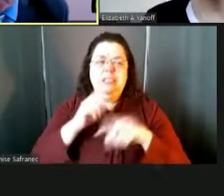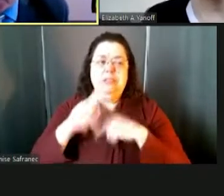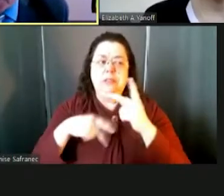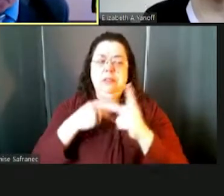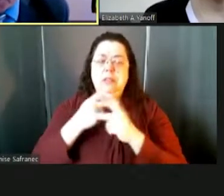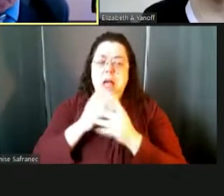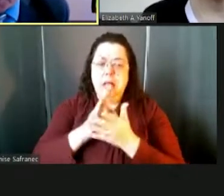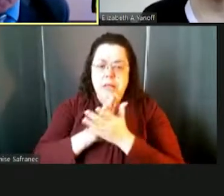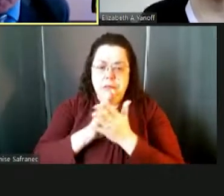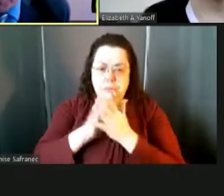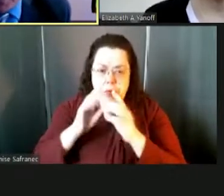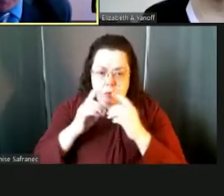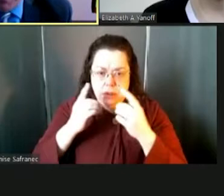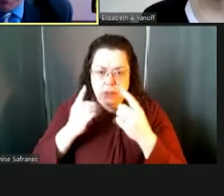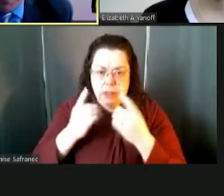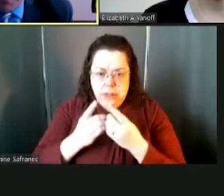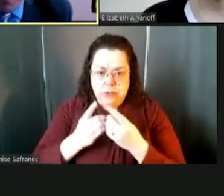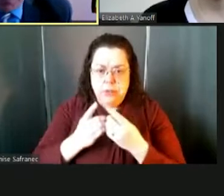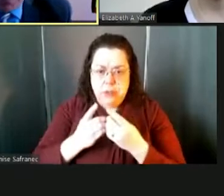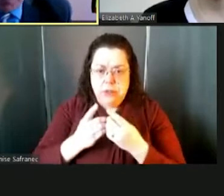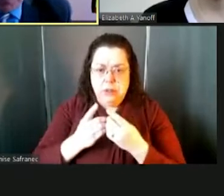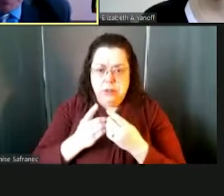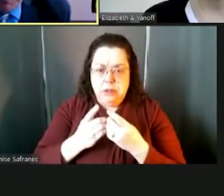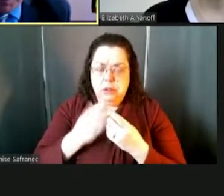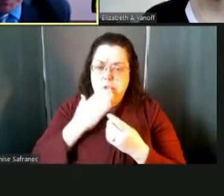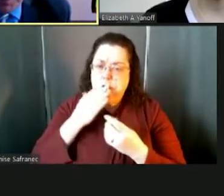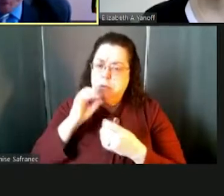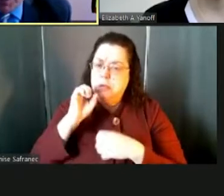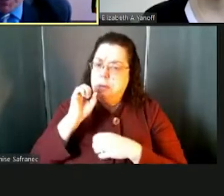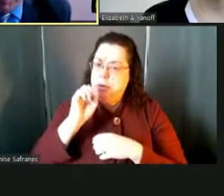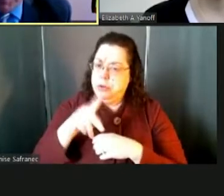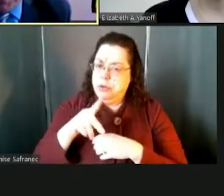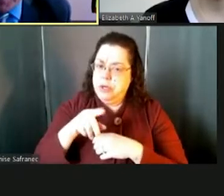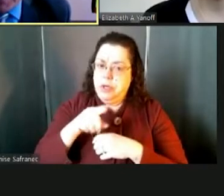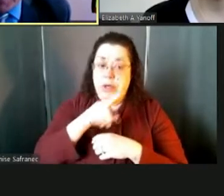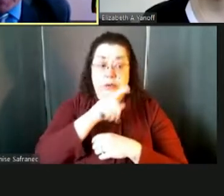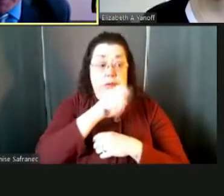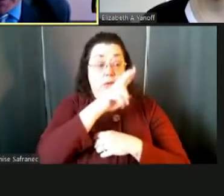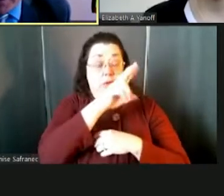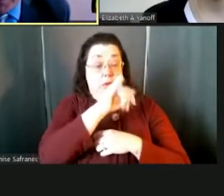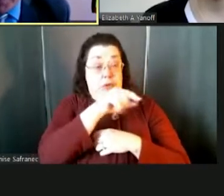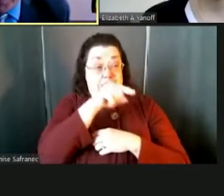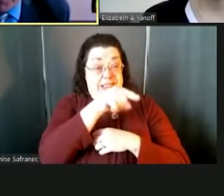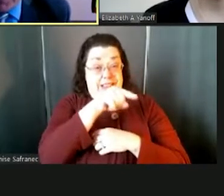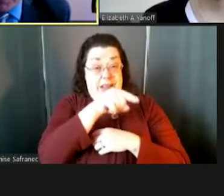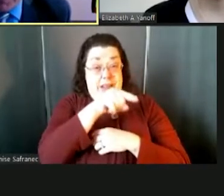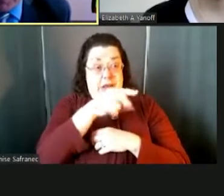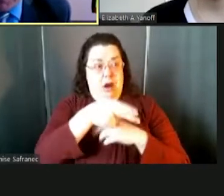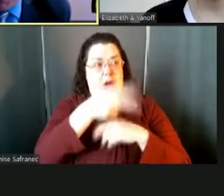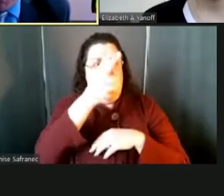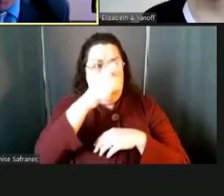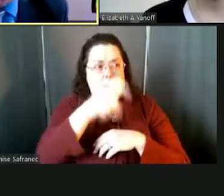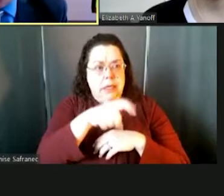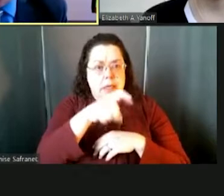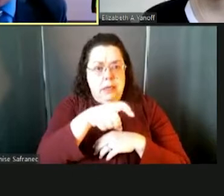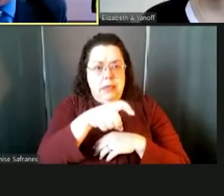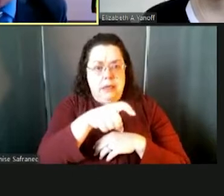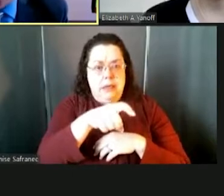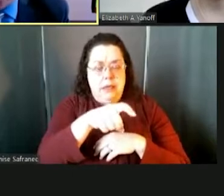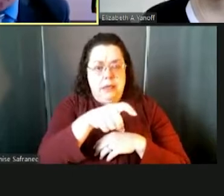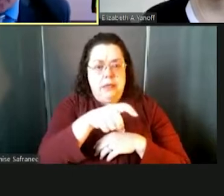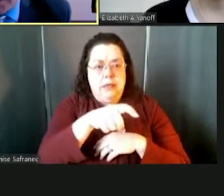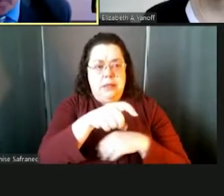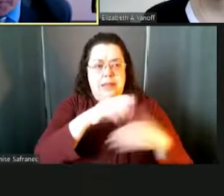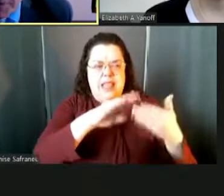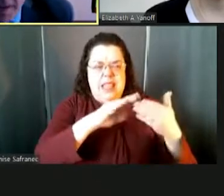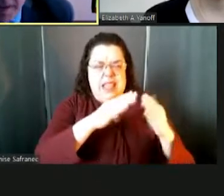districts. This is a good opportunity because you have Troy represented here as a high needs district and East Greenbush